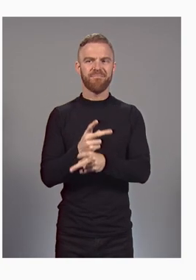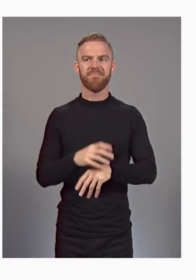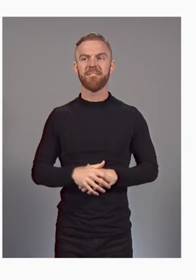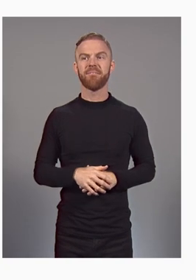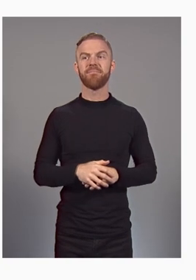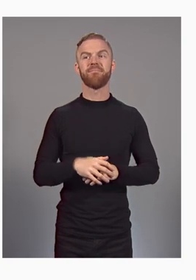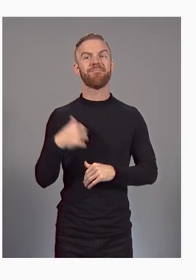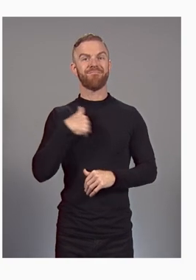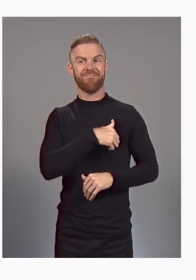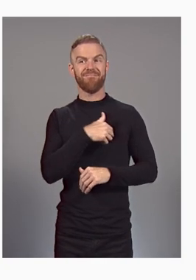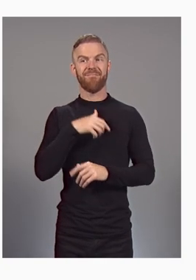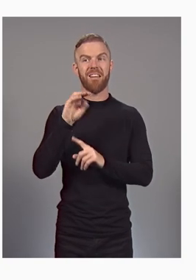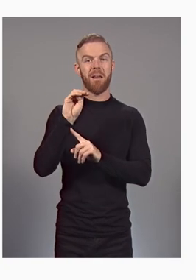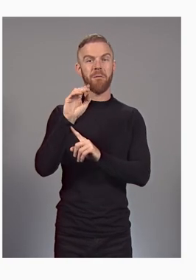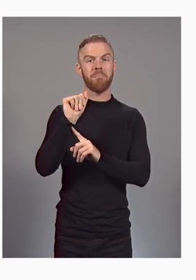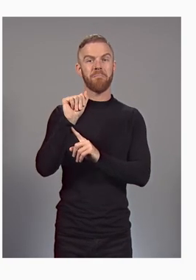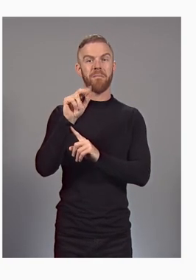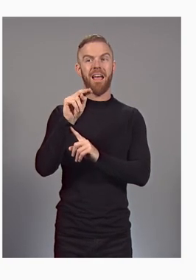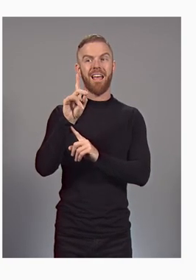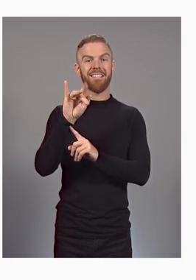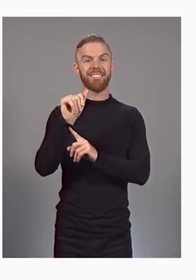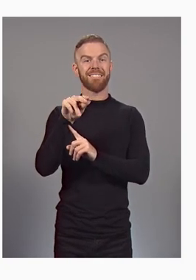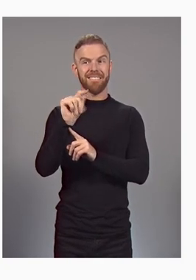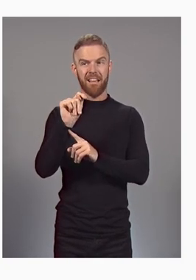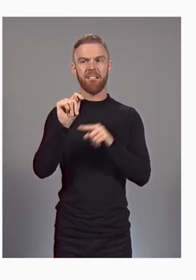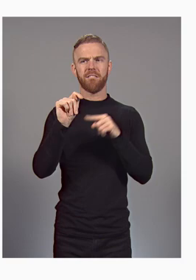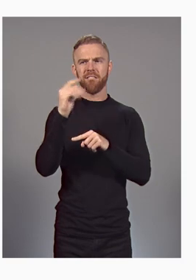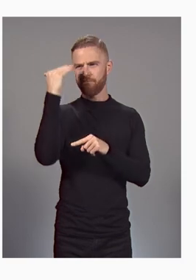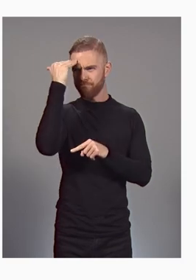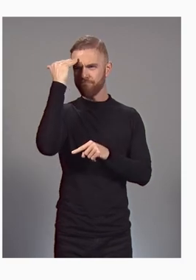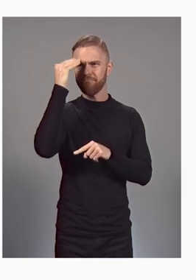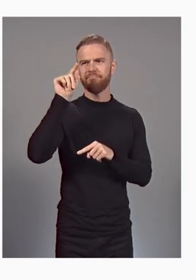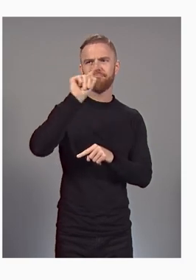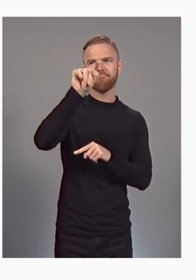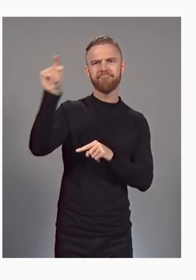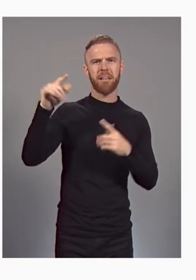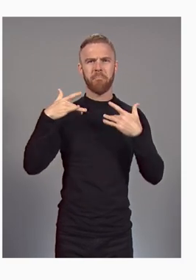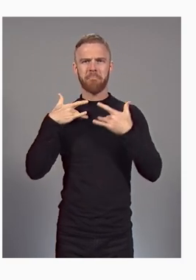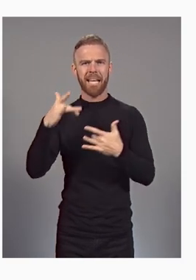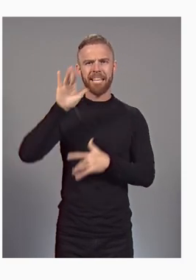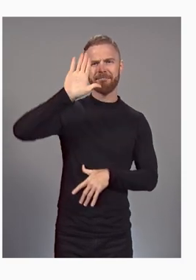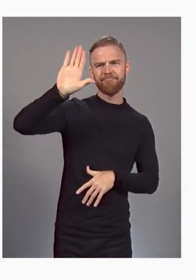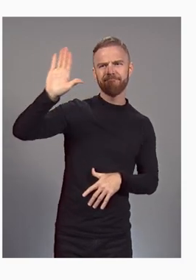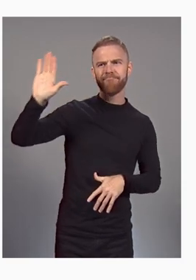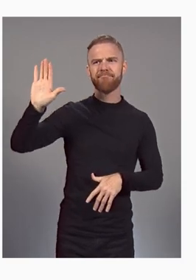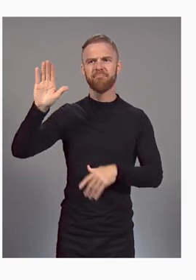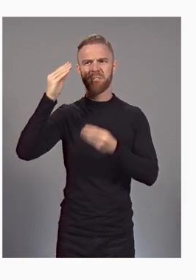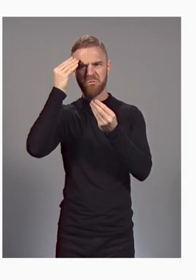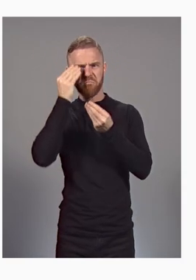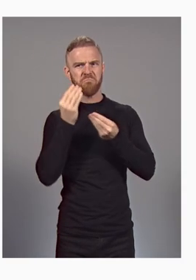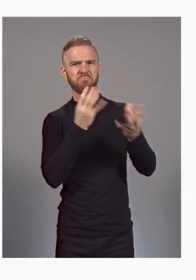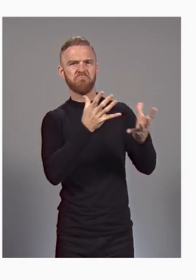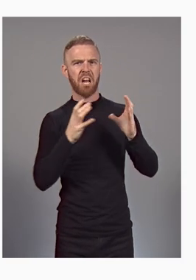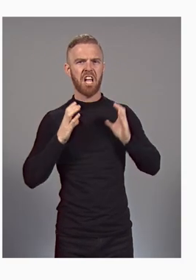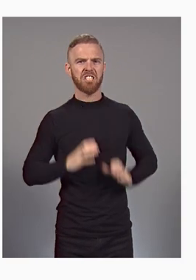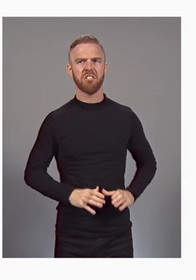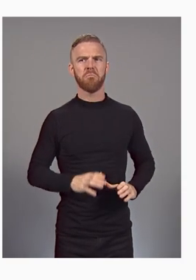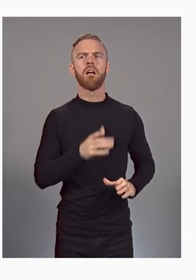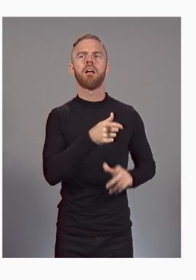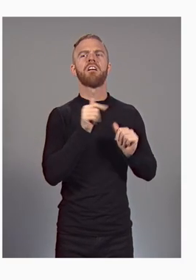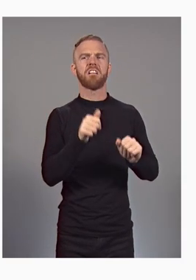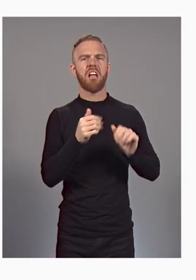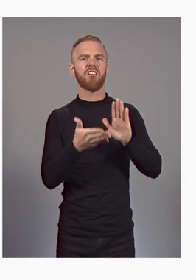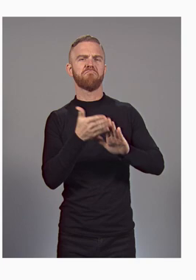first to know, we can help customers take the preventive measures necessary to operate with confidence. One of those